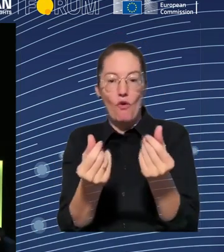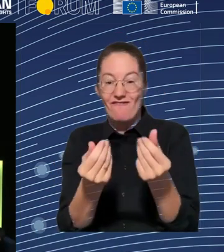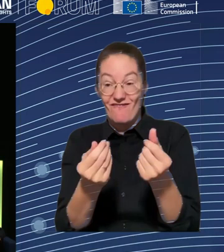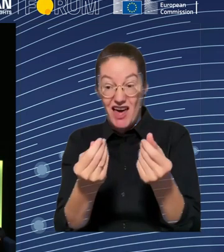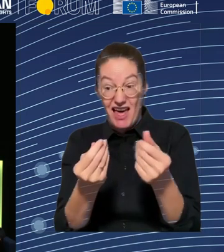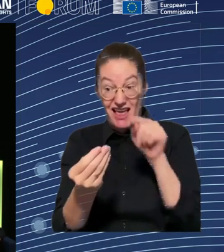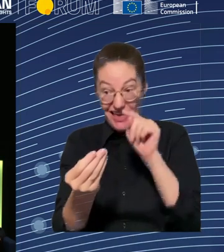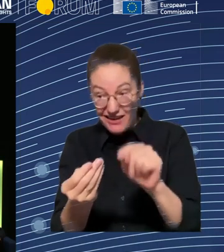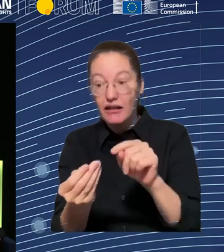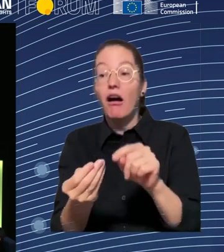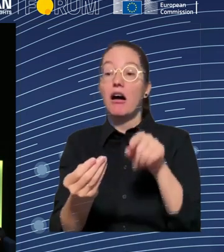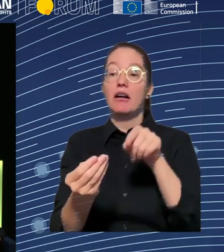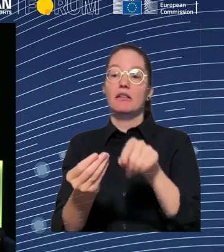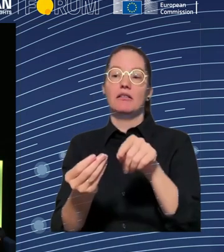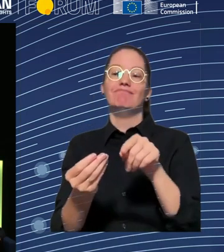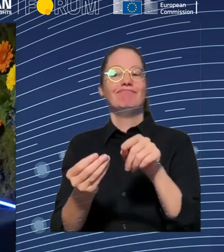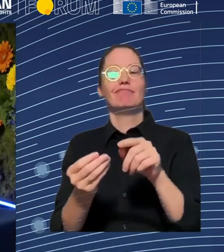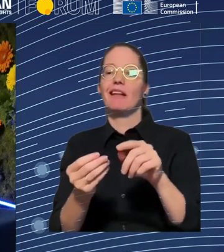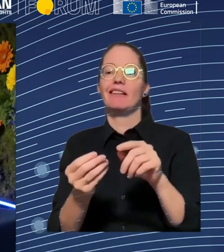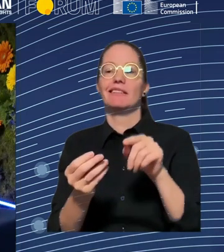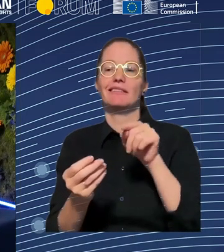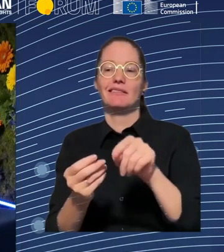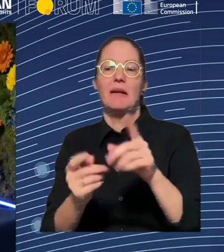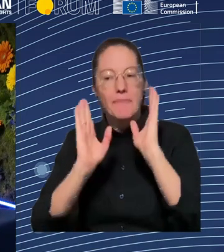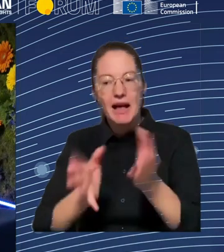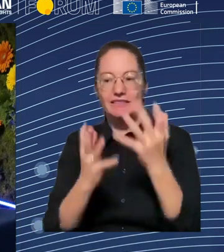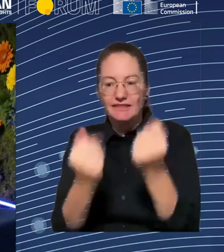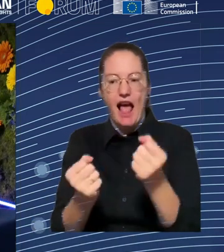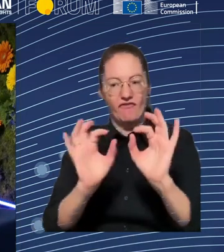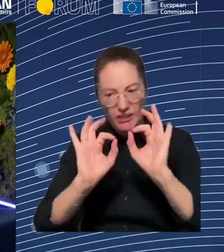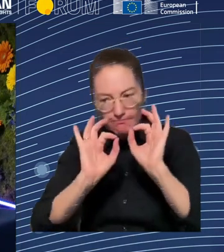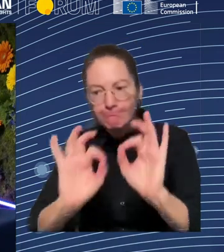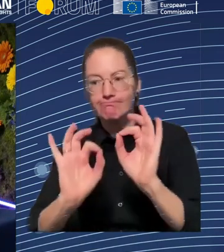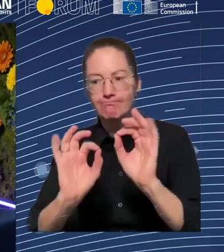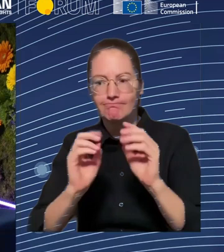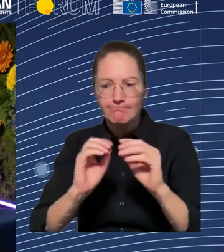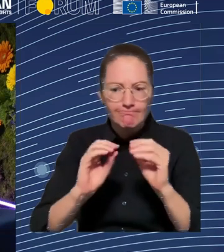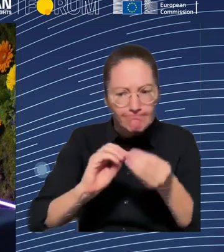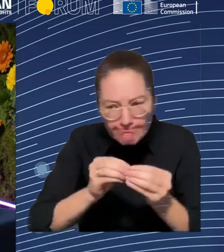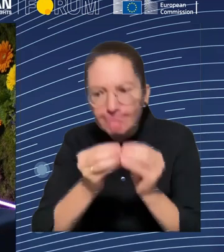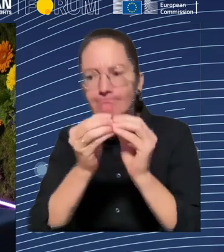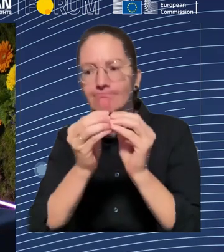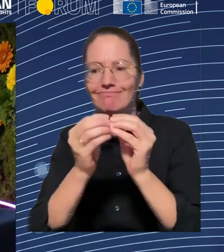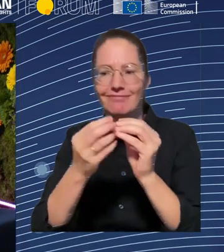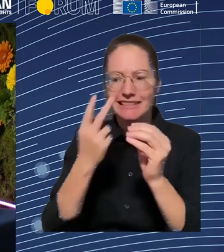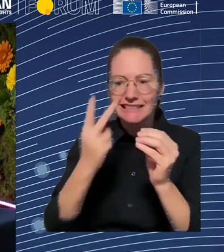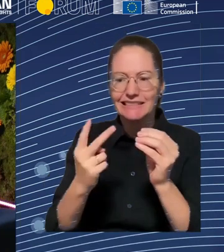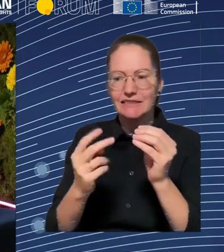Annette was also talking about. Oh, great. Thank you. Maria, you want to just... Yeah, I was just reading the